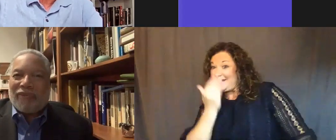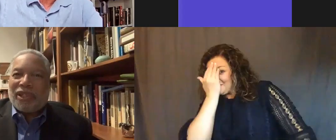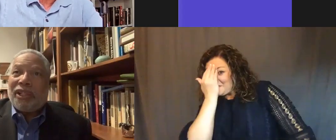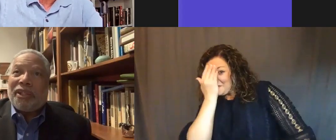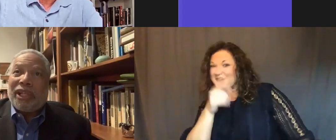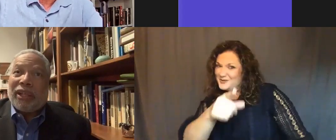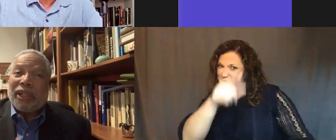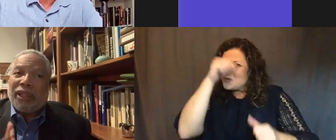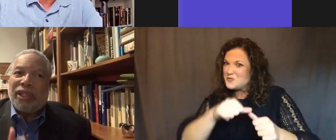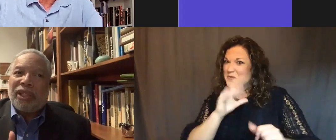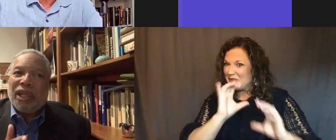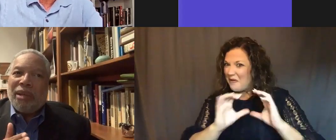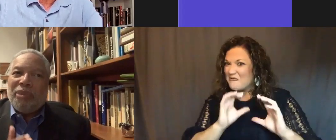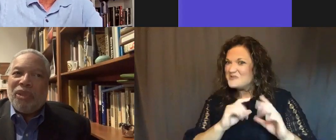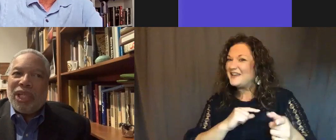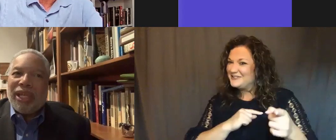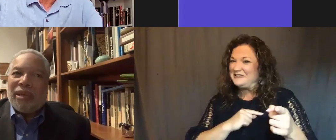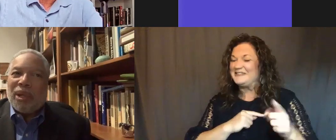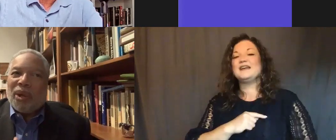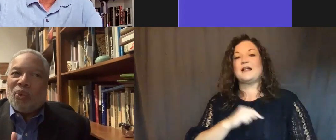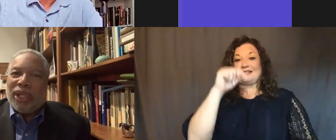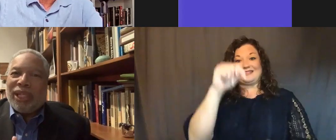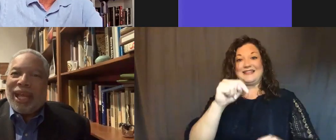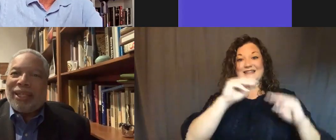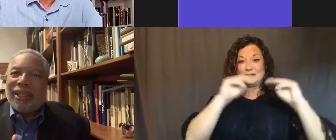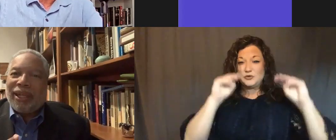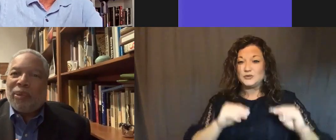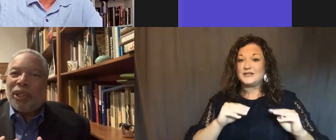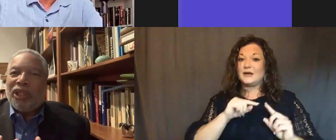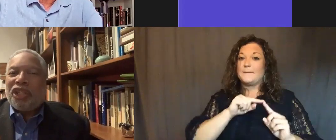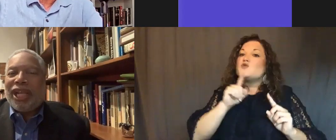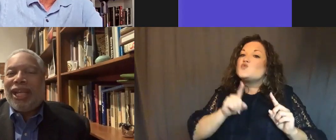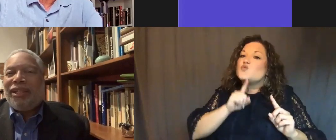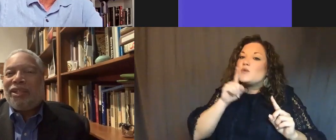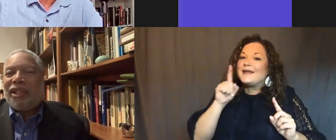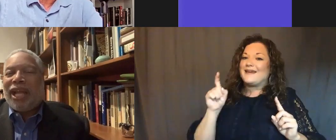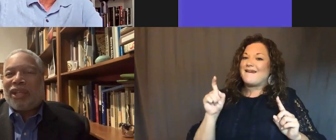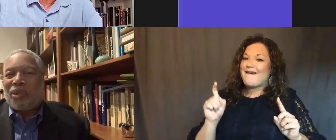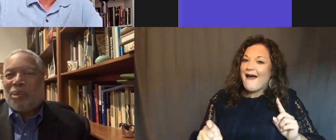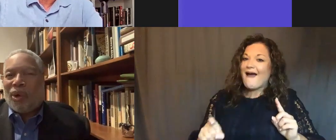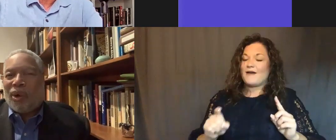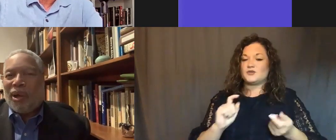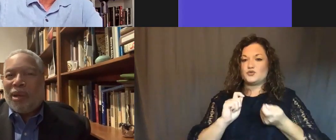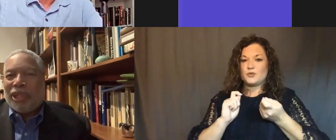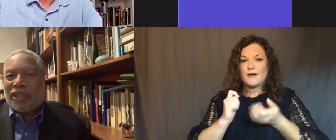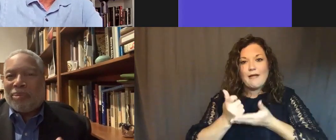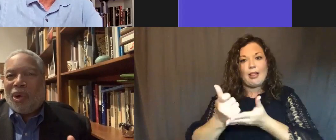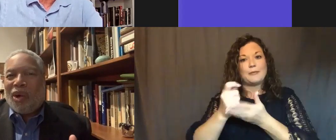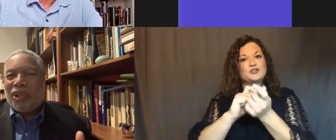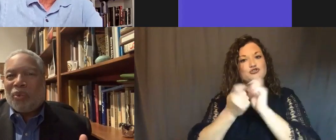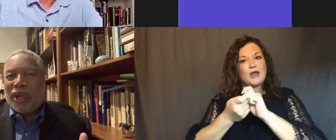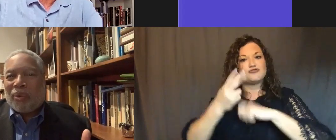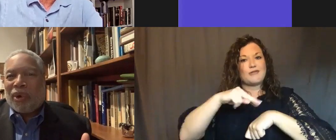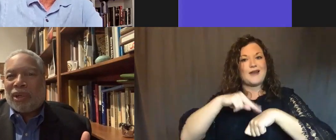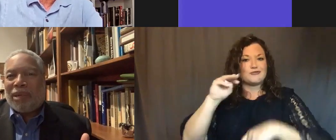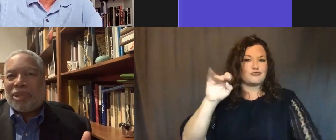those conversations, Taylor, that this museum really had to help change the National Mall because the mall